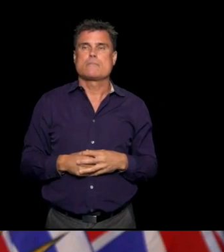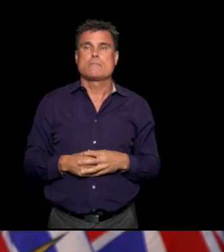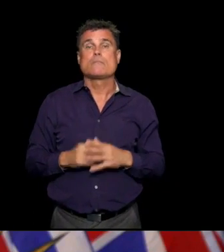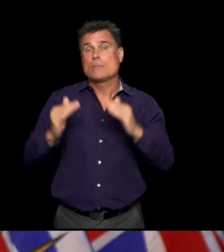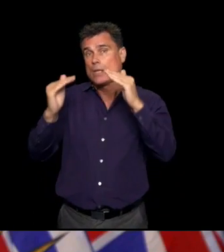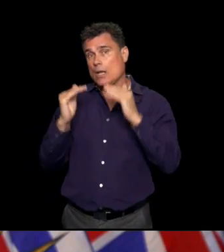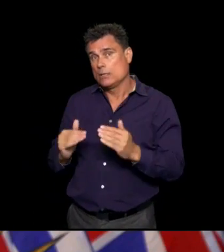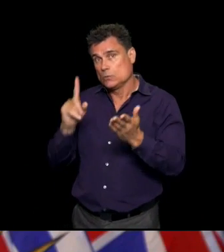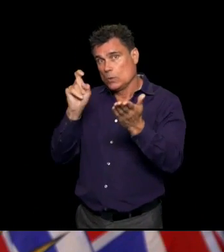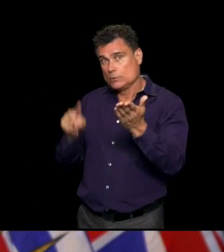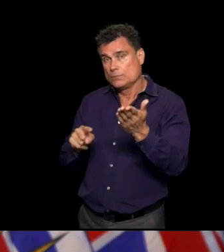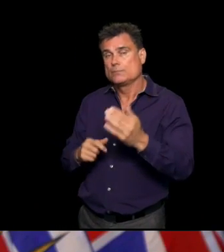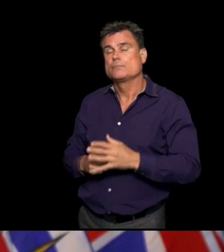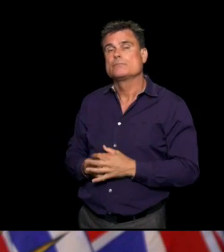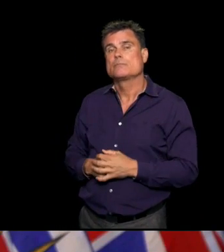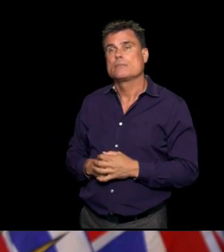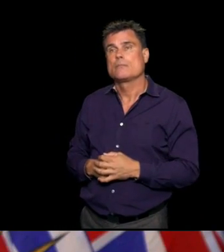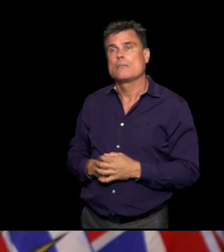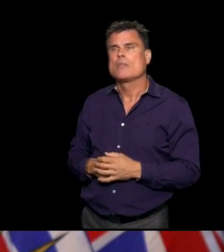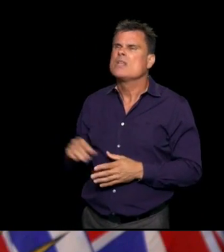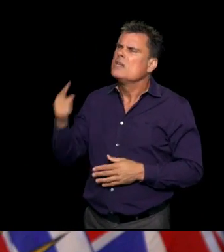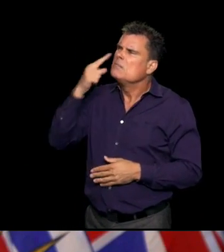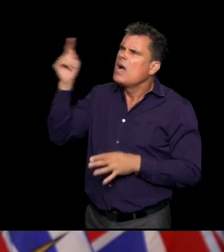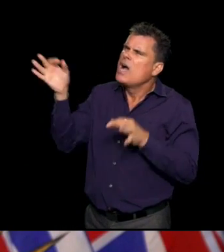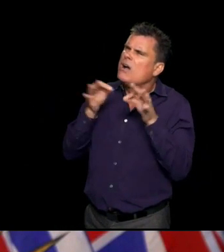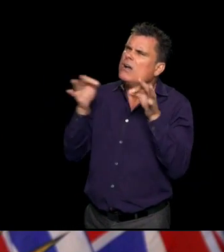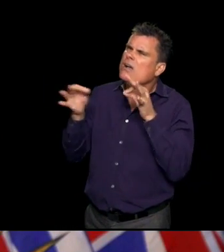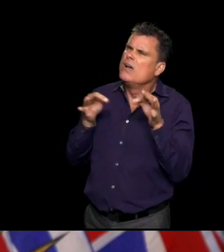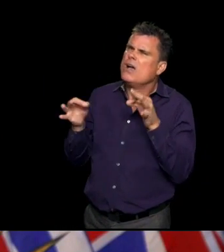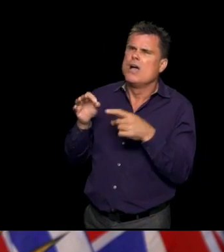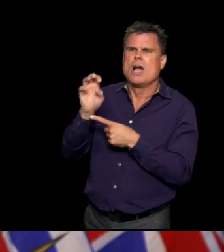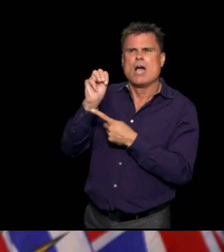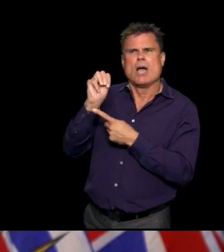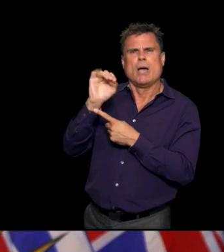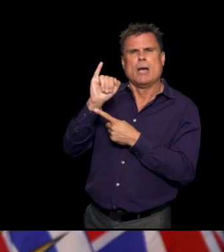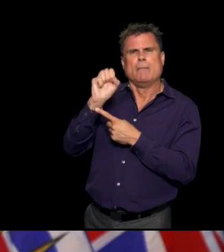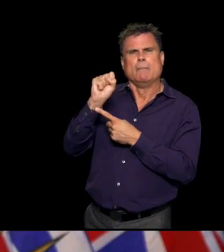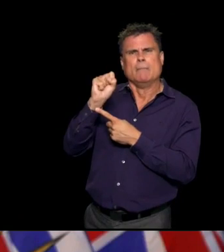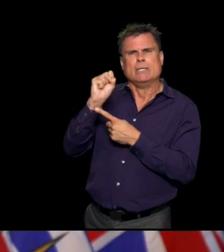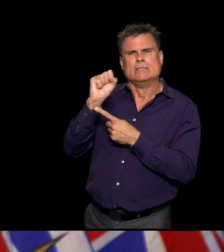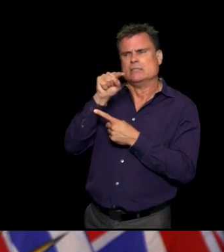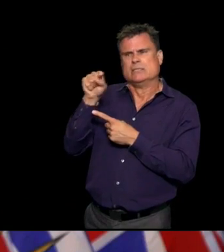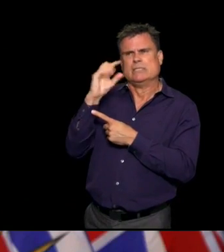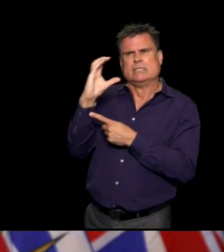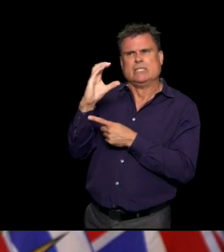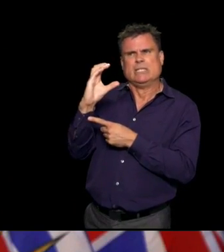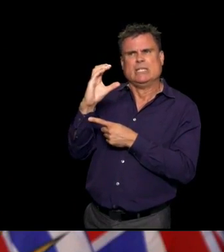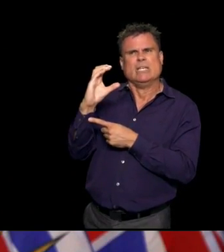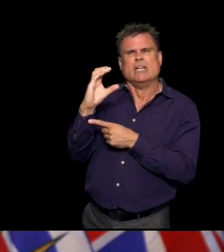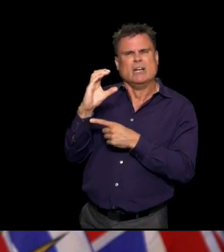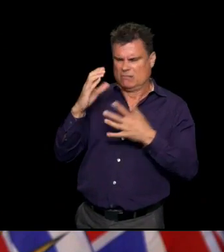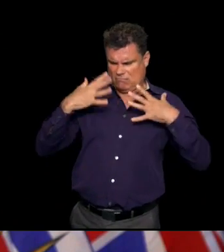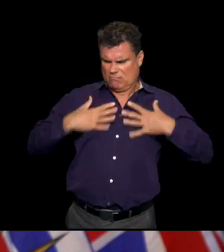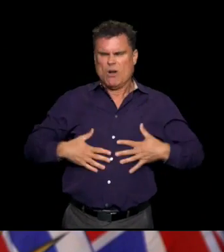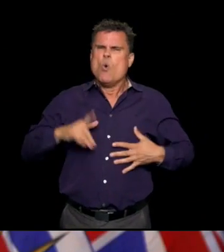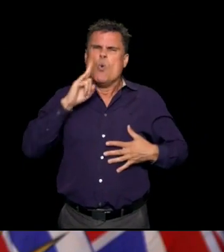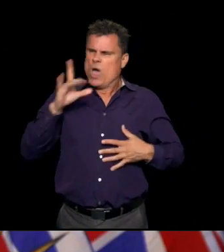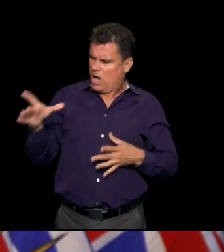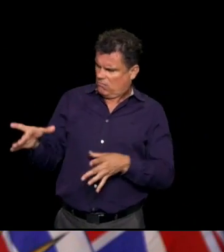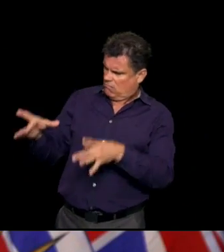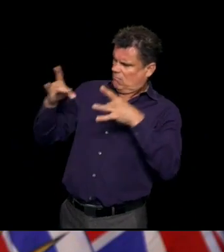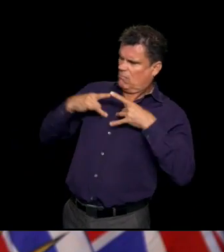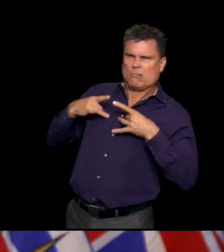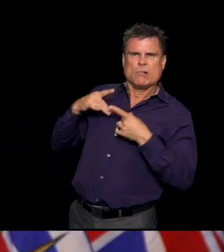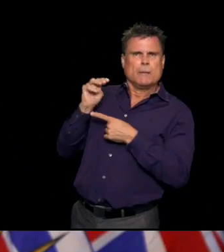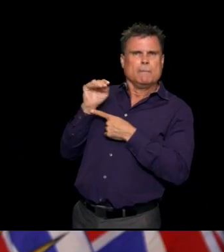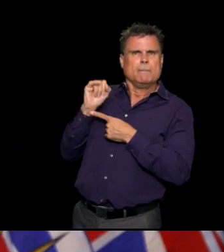Thank you for taking my call. For parents and caregivers listening out there, what did the symptoms of MISC look like in children, the ones that you've seen